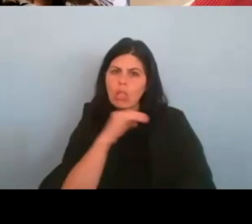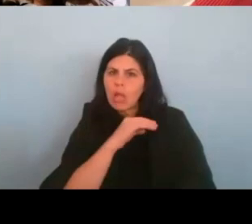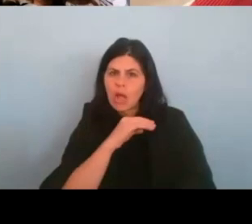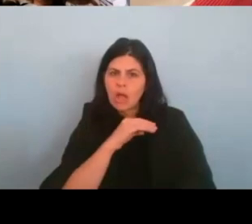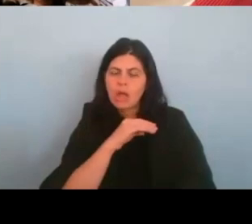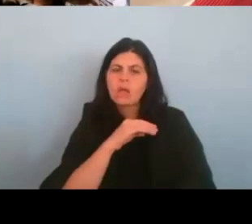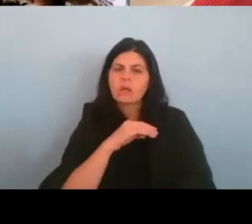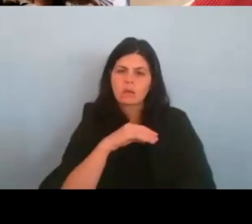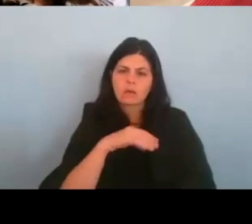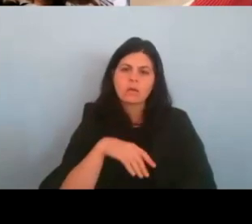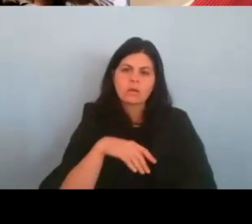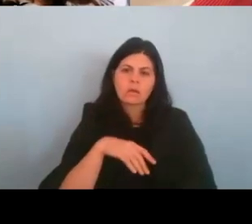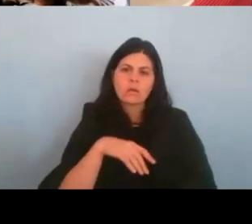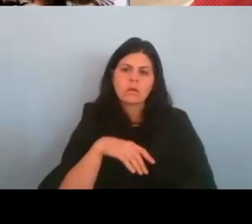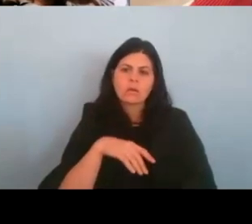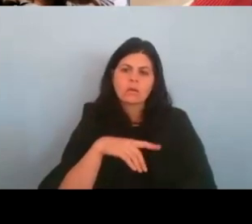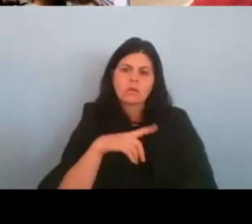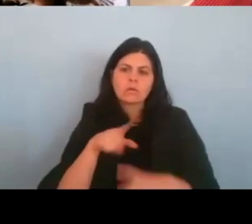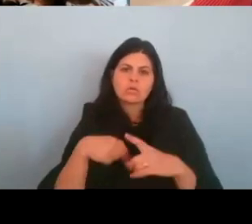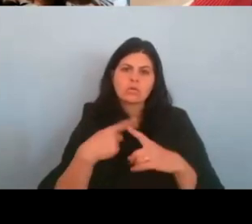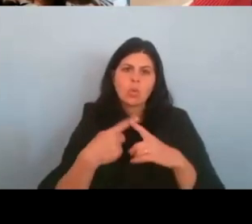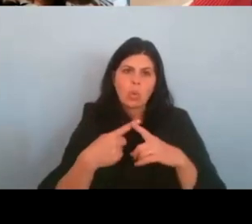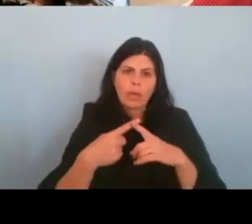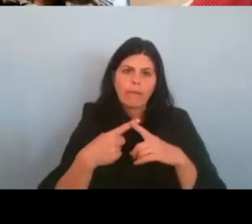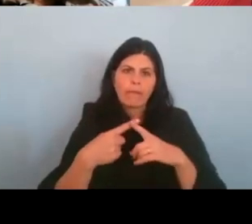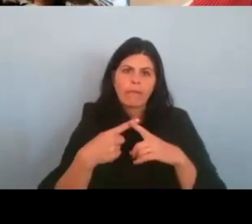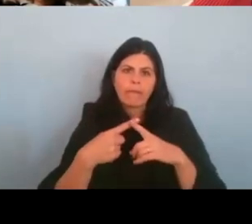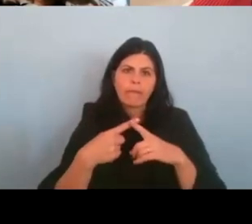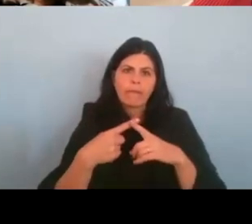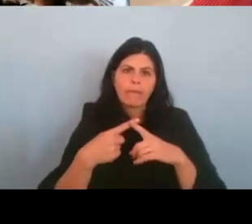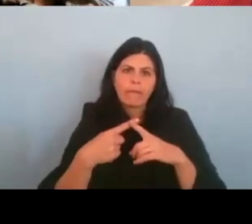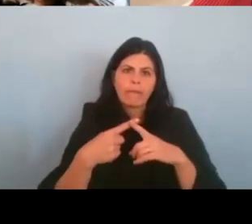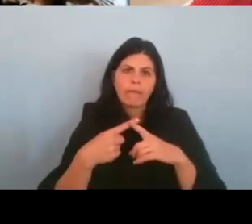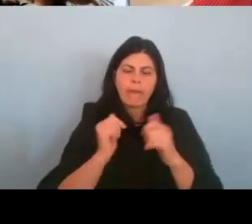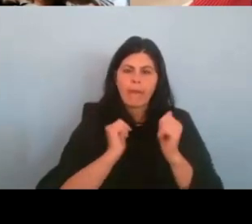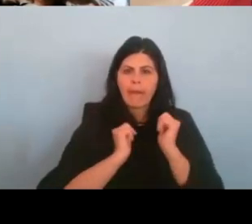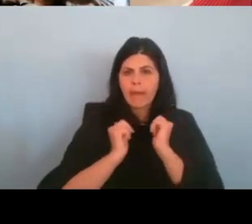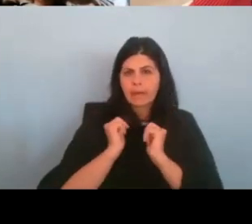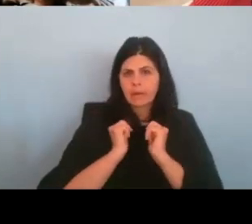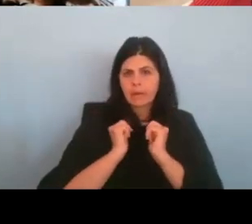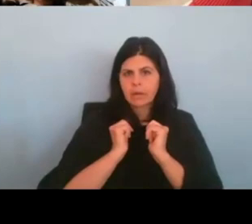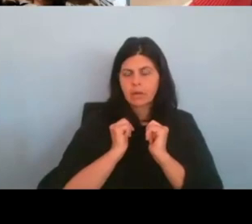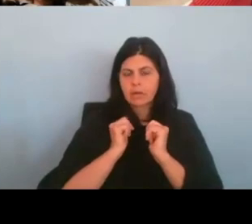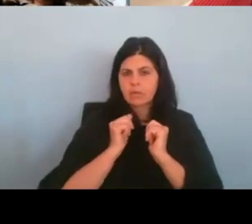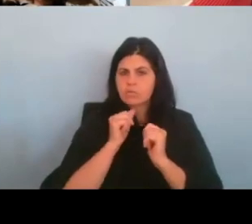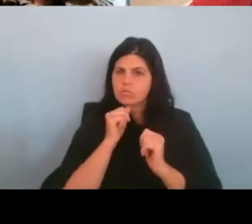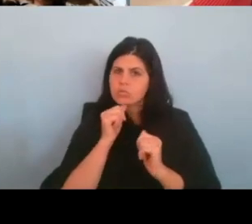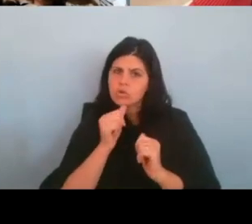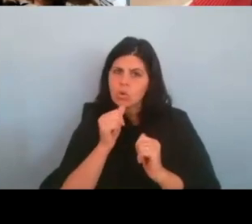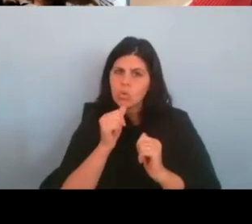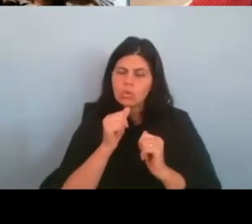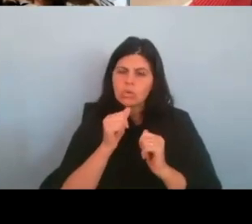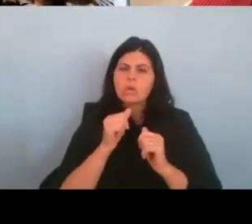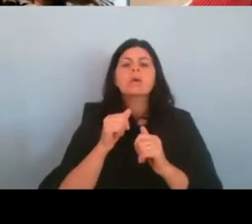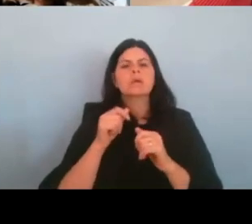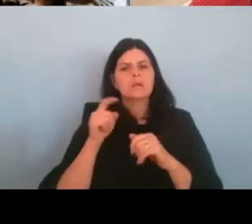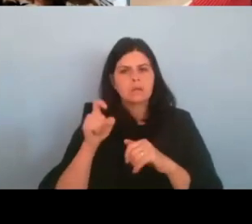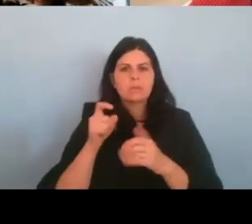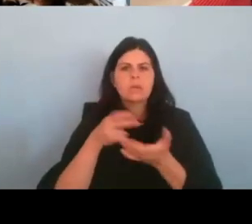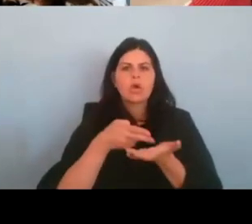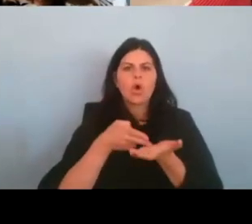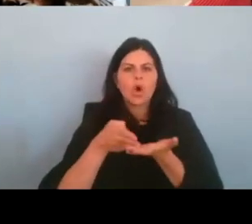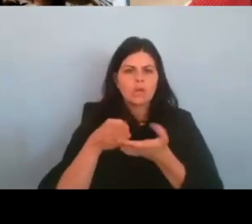acting, it's like, don't, like, don't be, like, like, be honest in your acting,